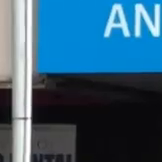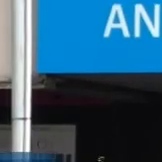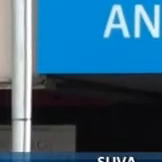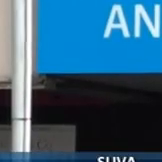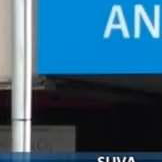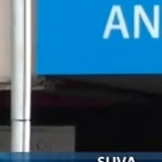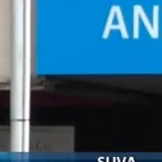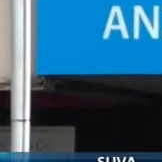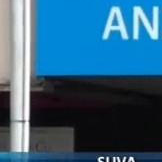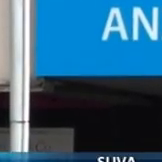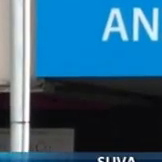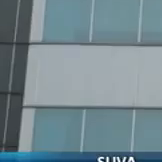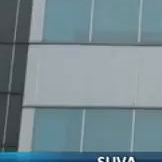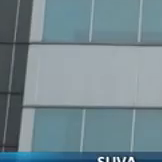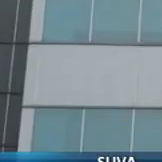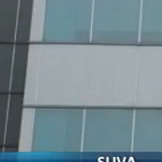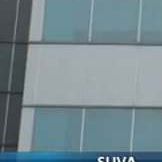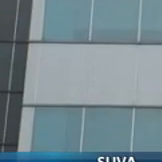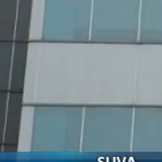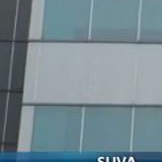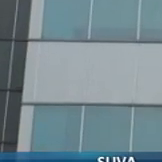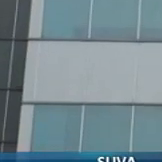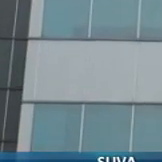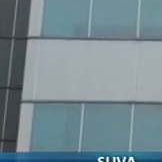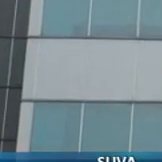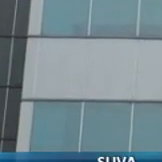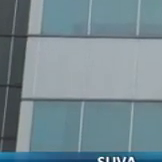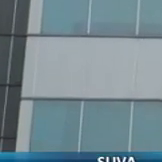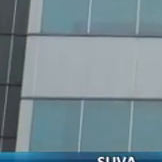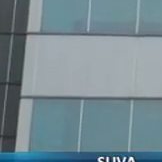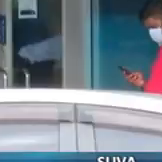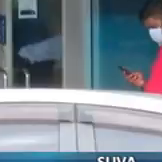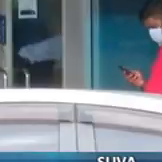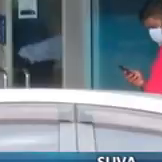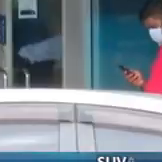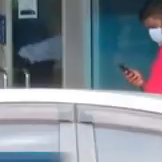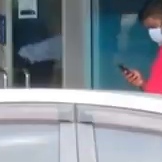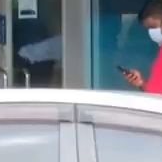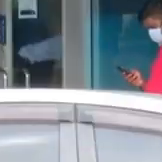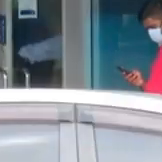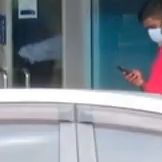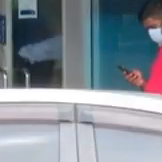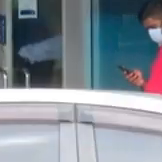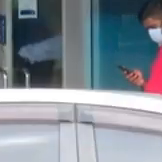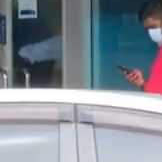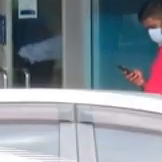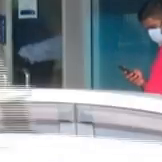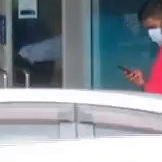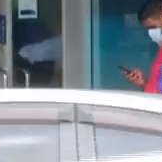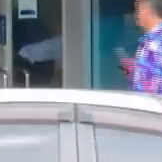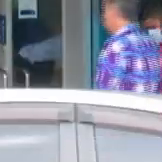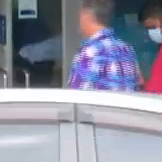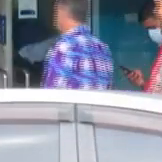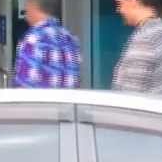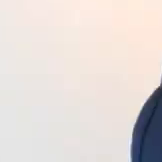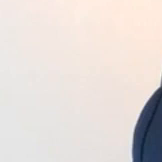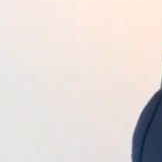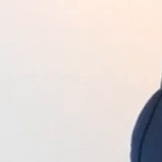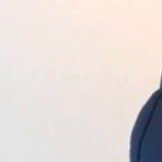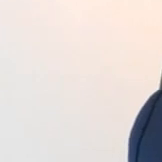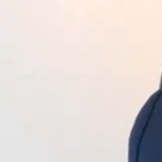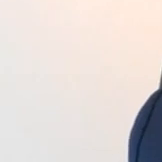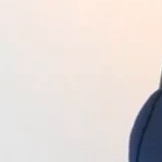Speaking to FBC News, the Blue Bank says it will still assess a business or individual's ability to repay before lending.